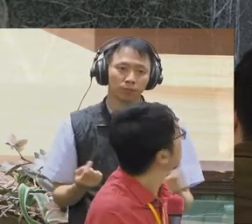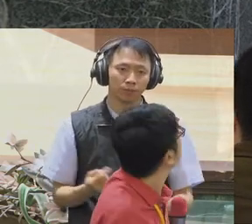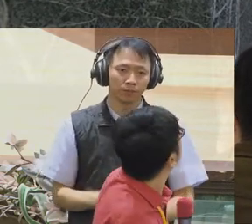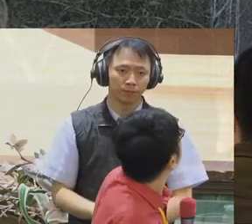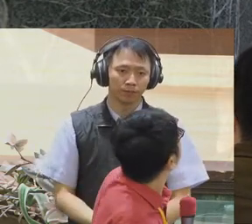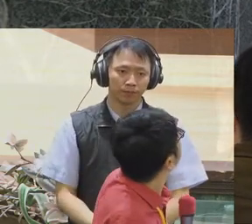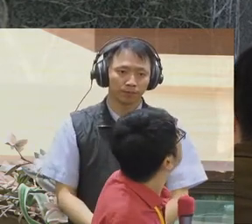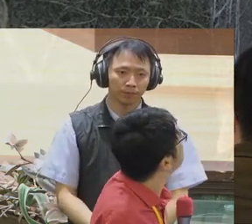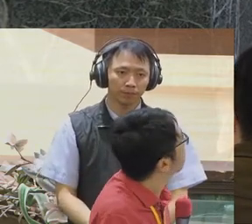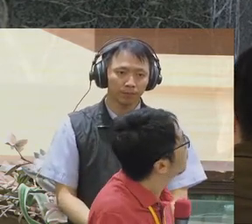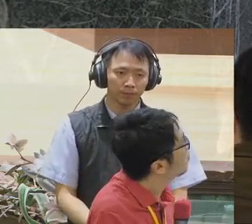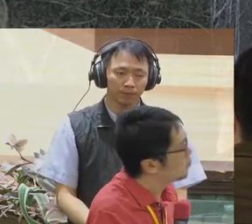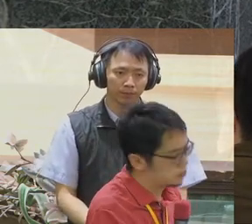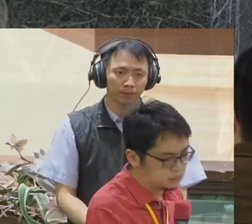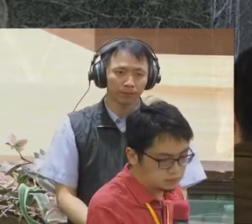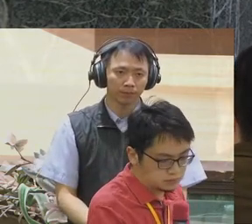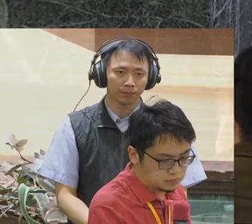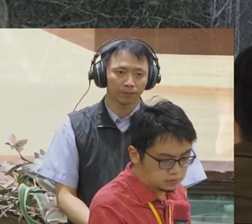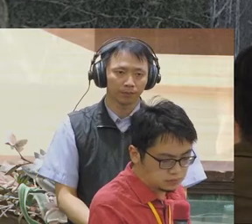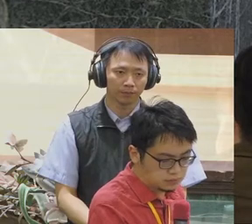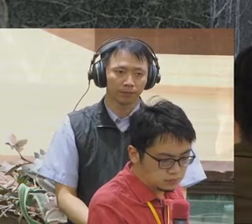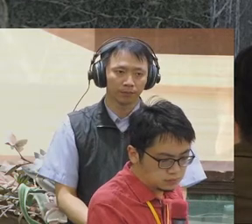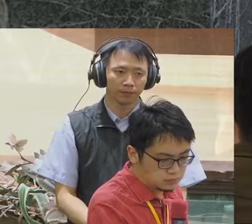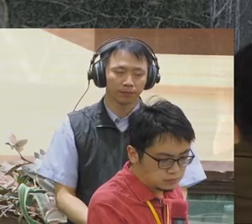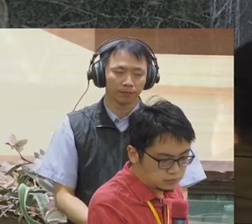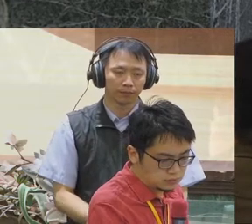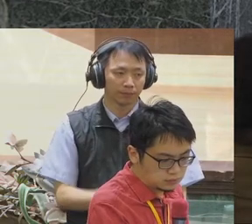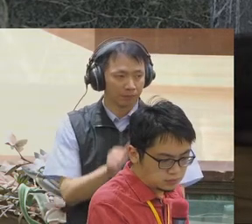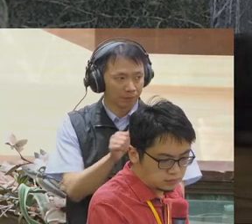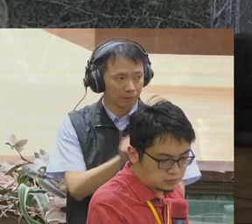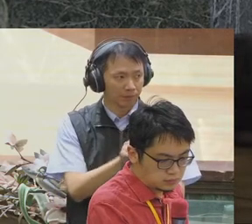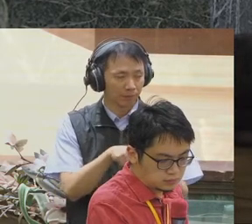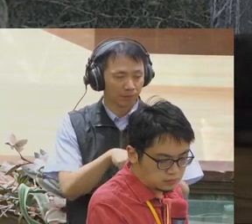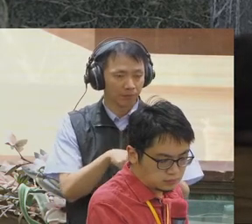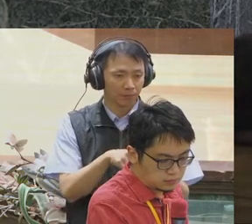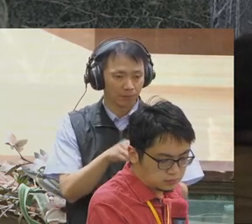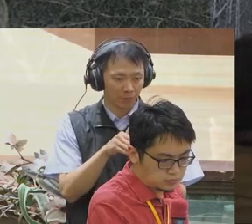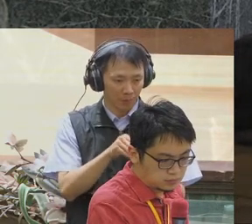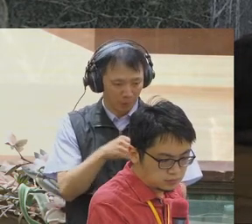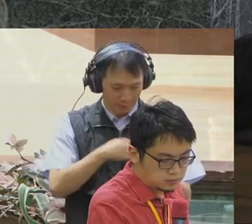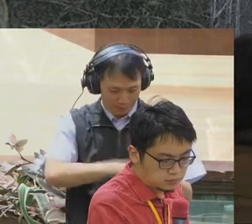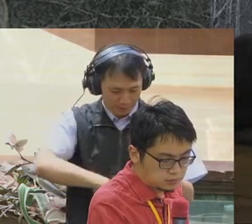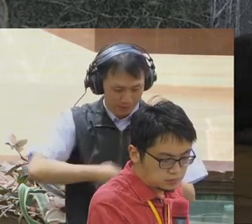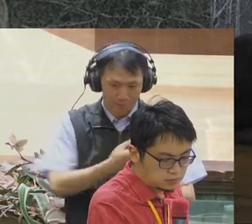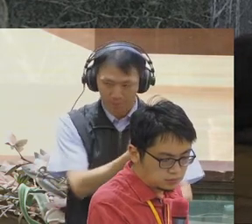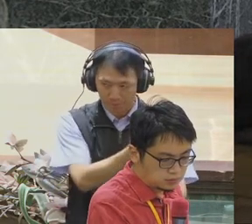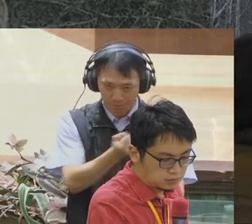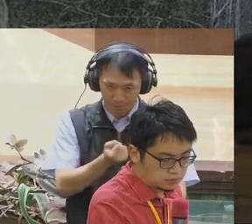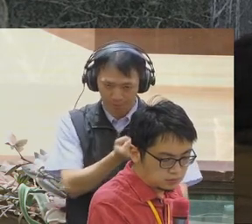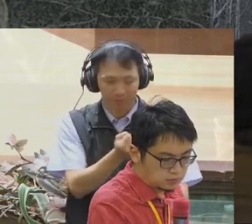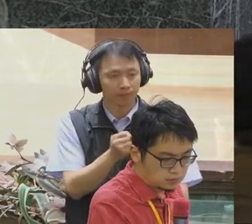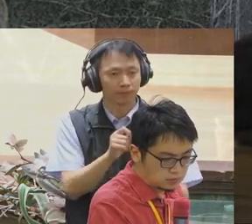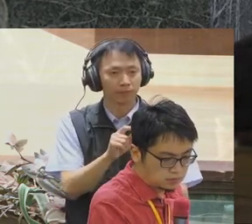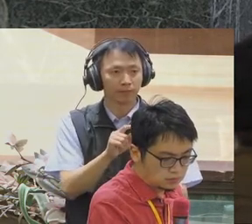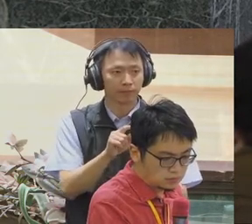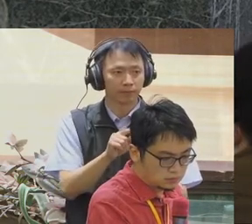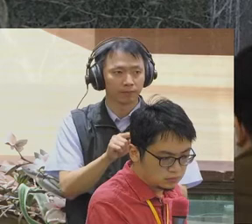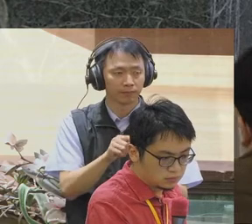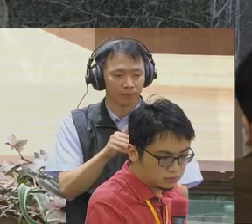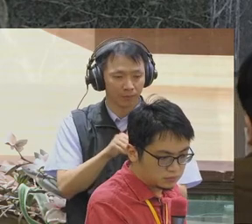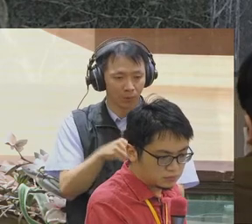By keeping the software licensed in a